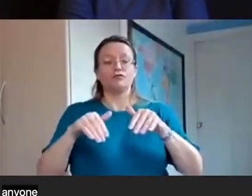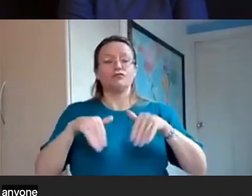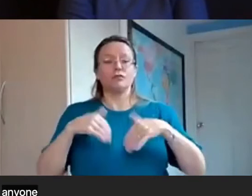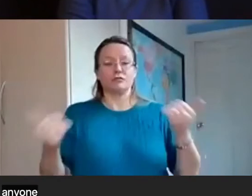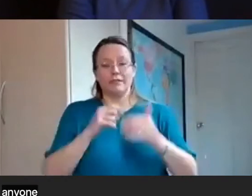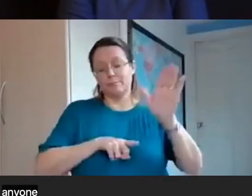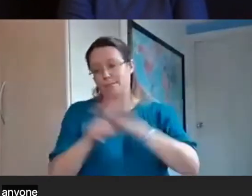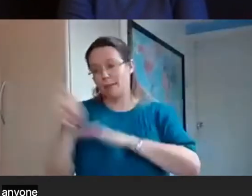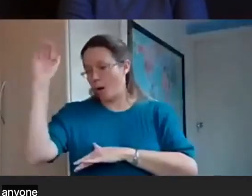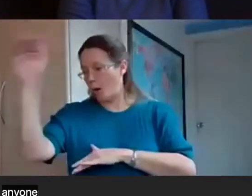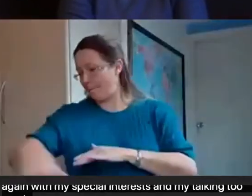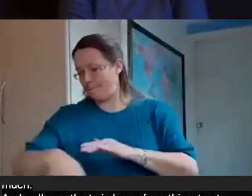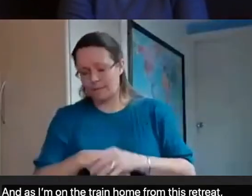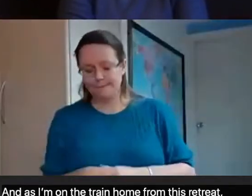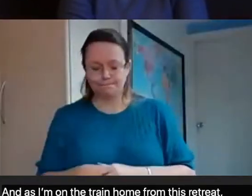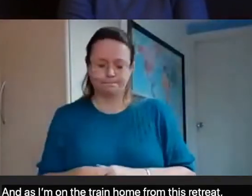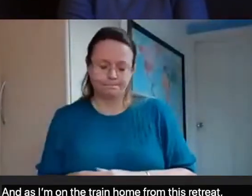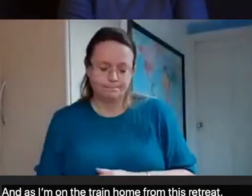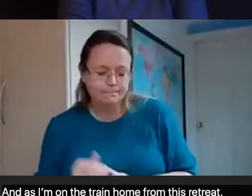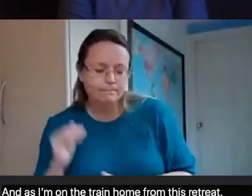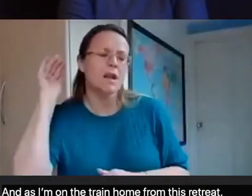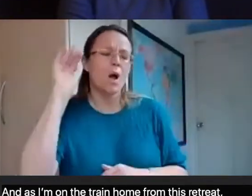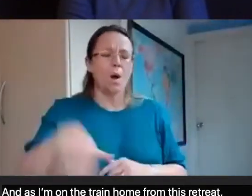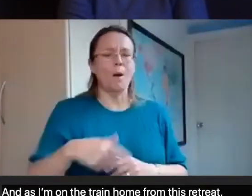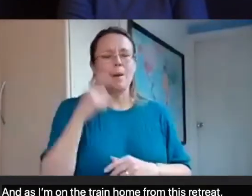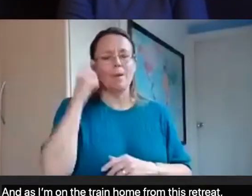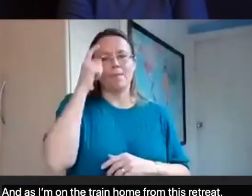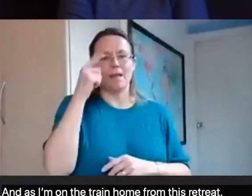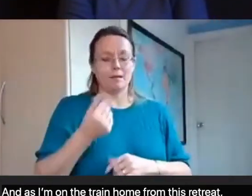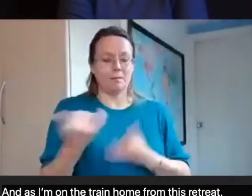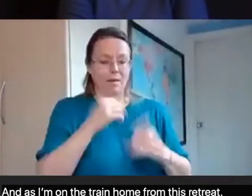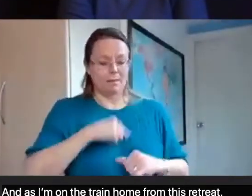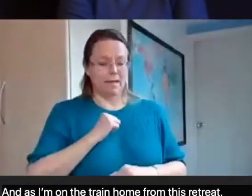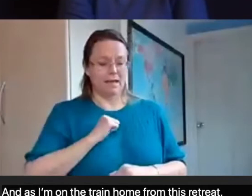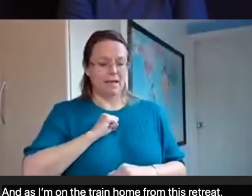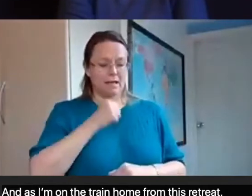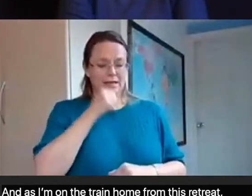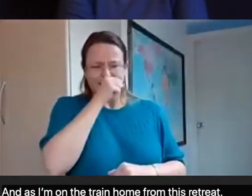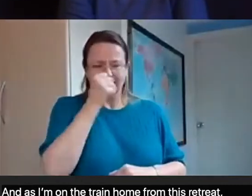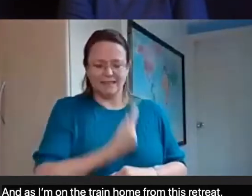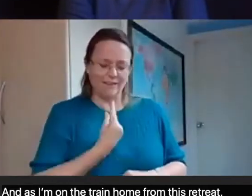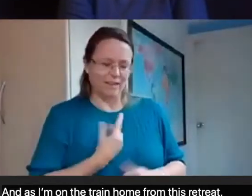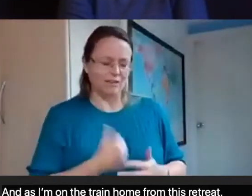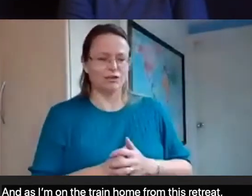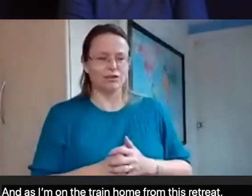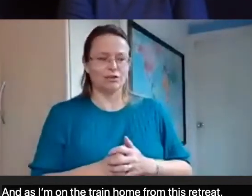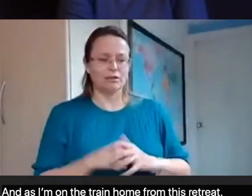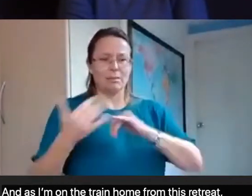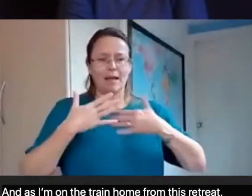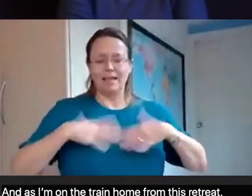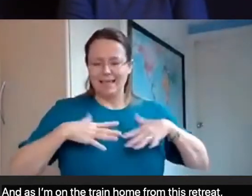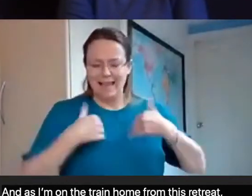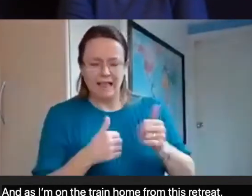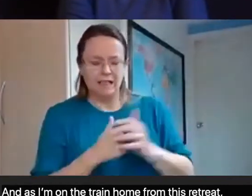left early, I'm thinking about how, yes, I struggle with selfishness, probably more than most people, and I need healing from that and so many things.